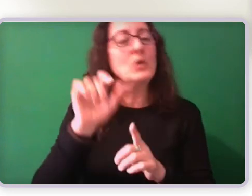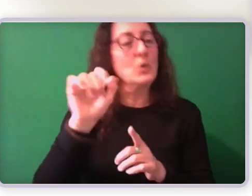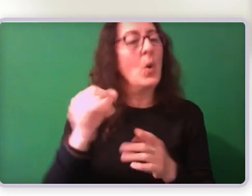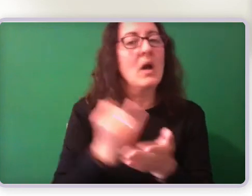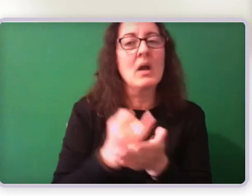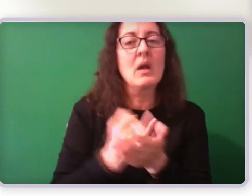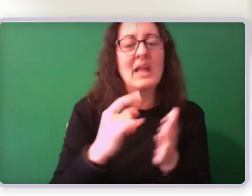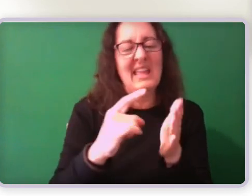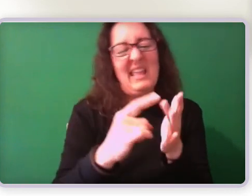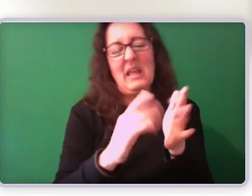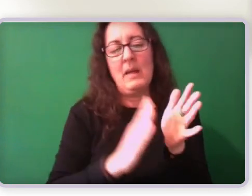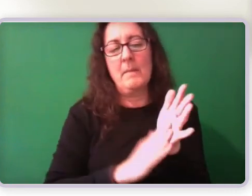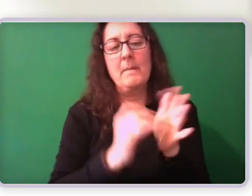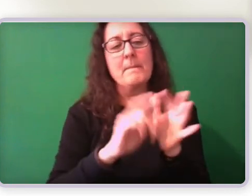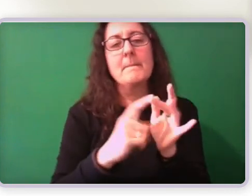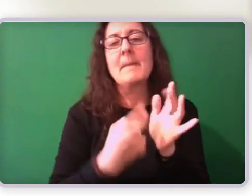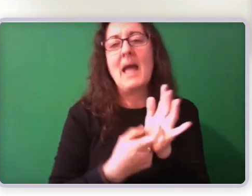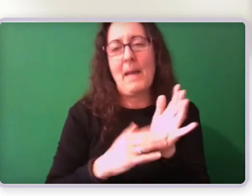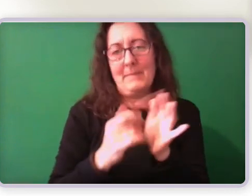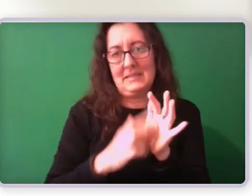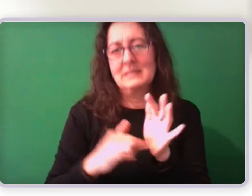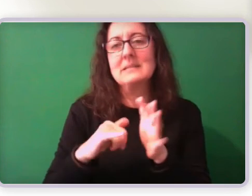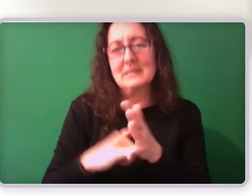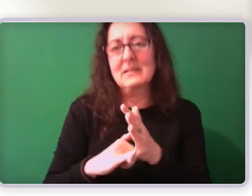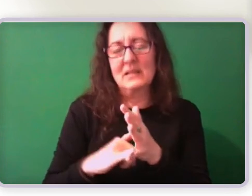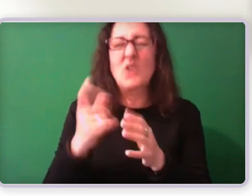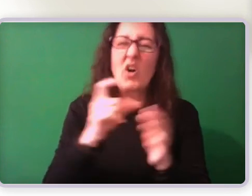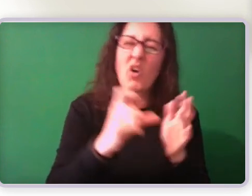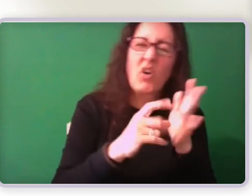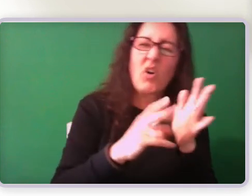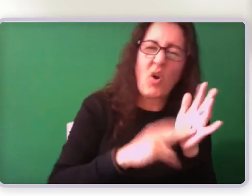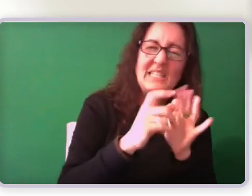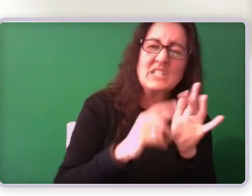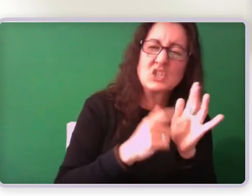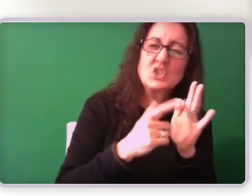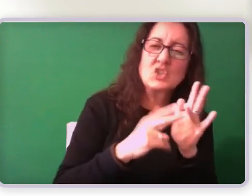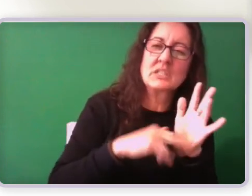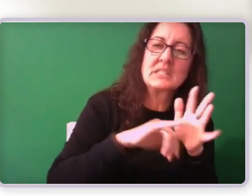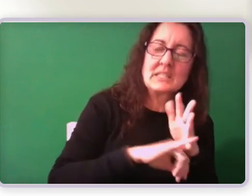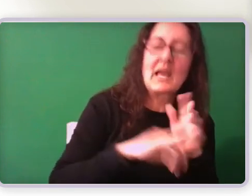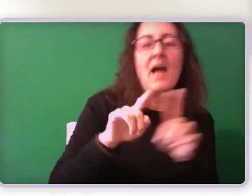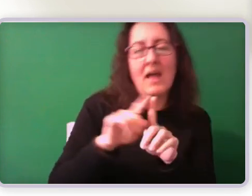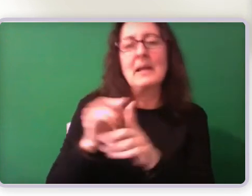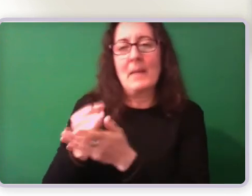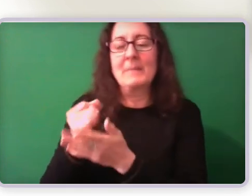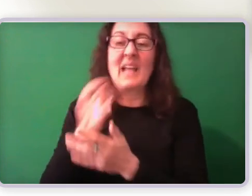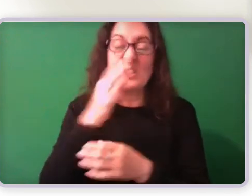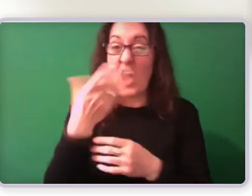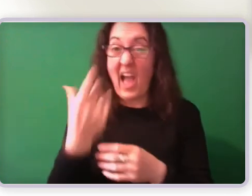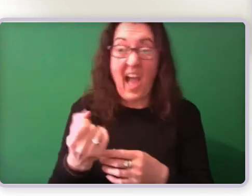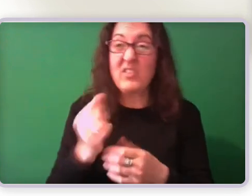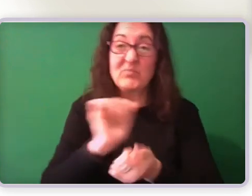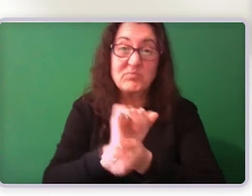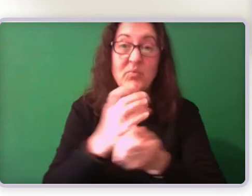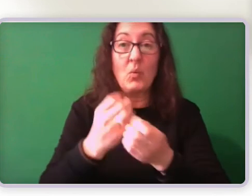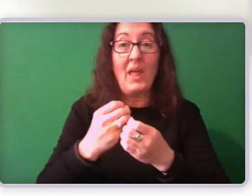Particularly, what kind of impairments do they have? So it might ask, do you have impairments of your arms and upper limbs? Do you have impairments of your legs and lower